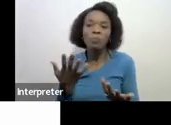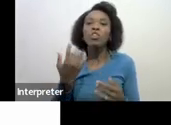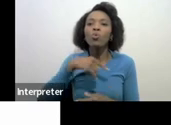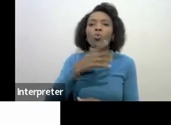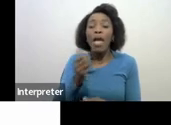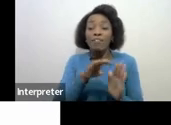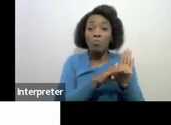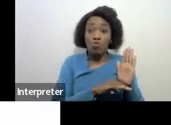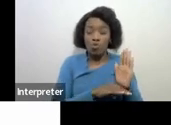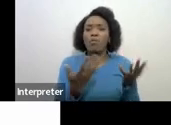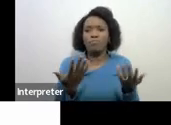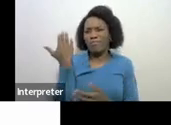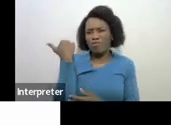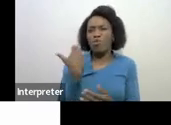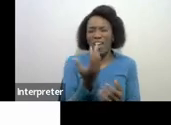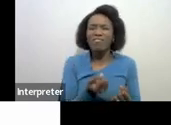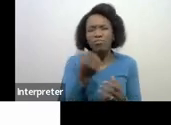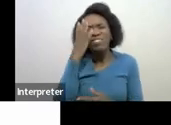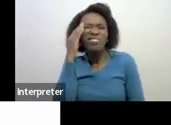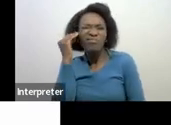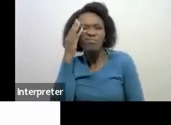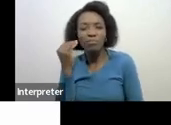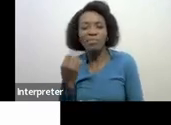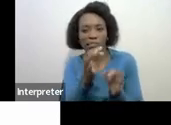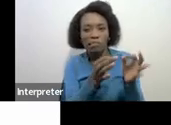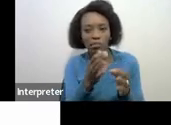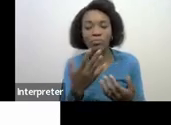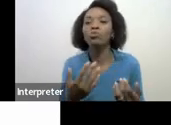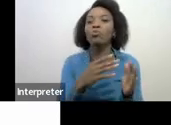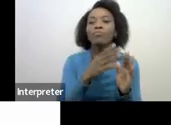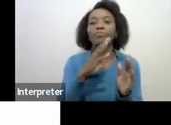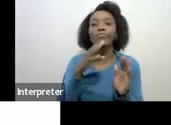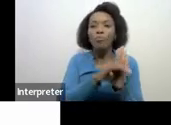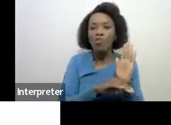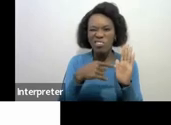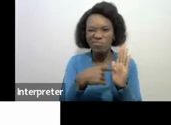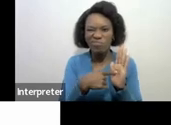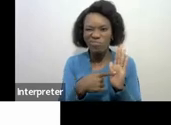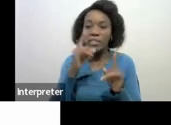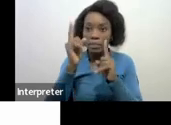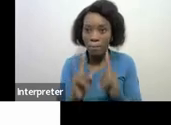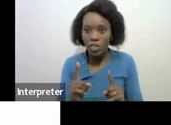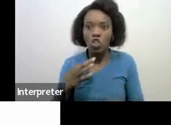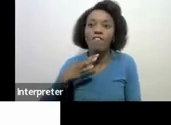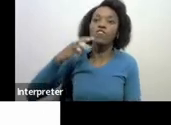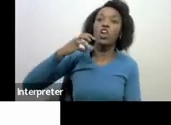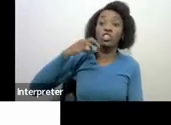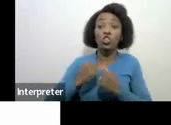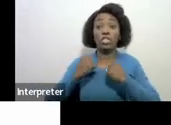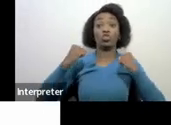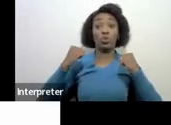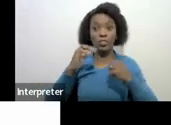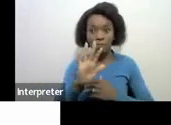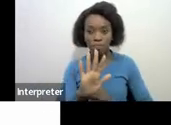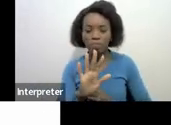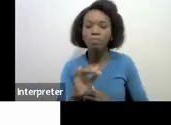with an experience we had a program SVDP special voluntary disclosure program you know that program was open